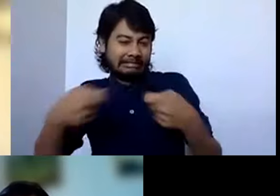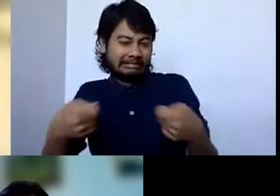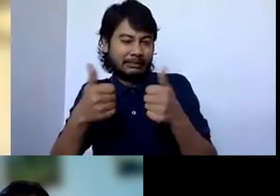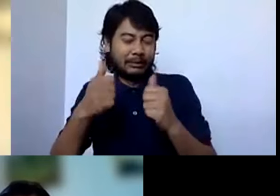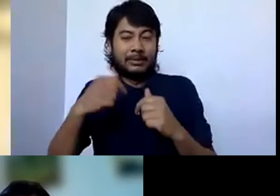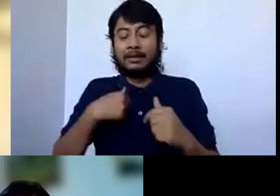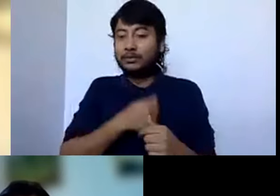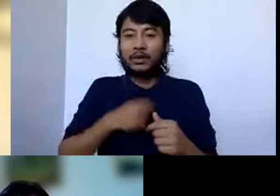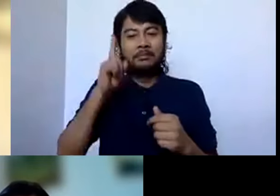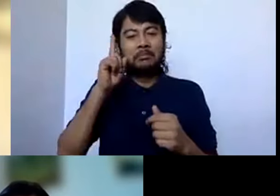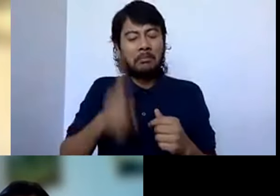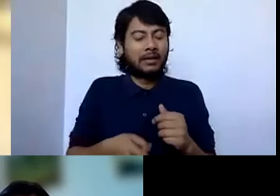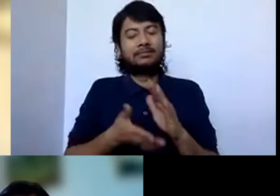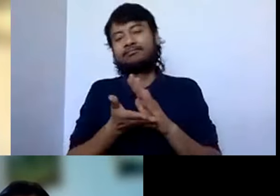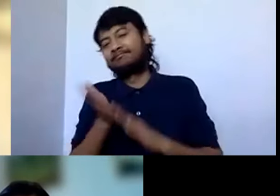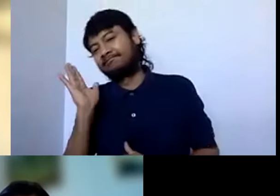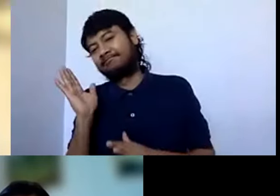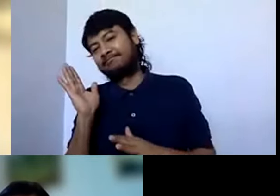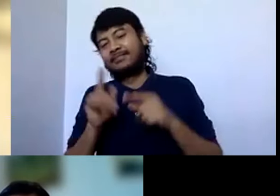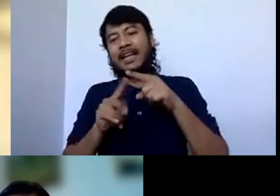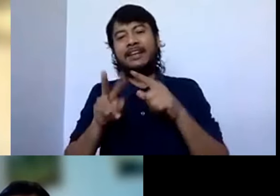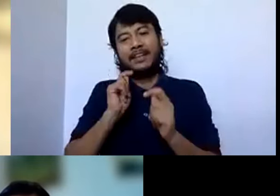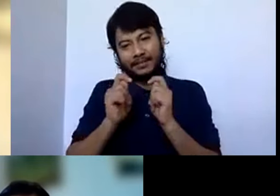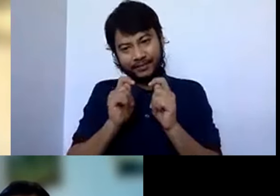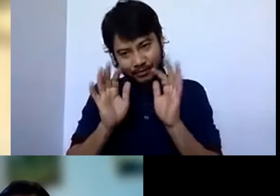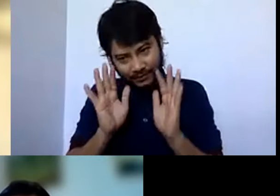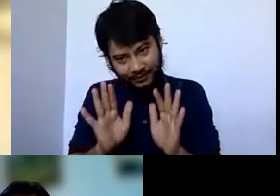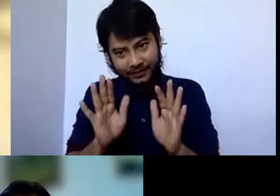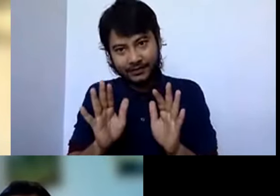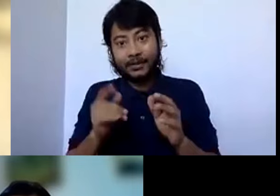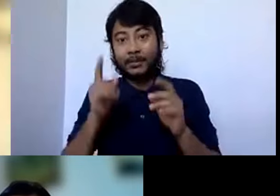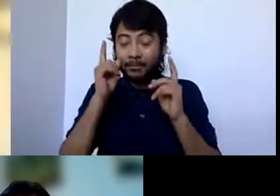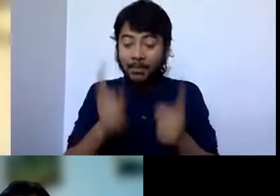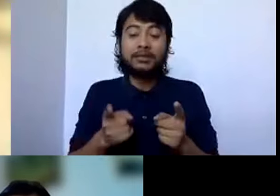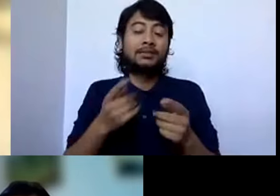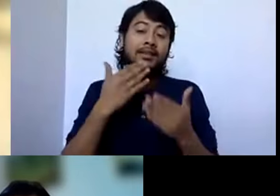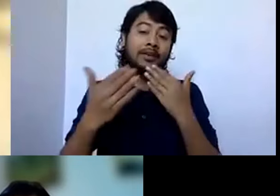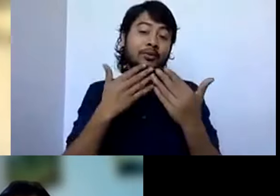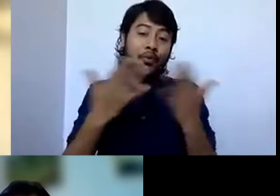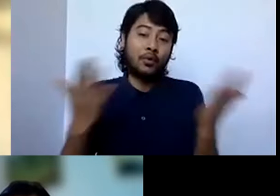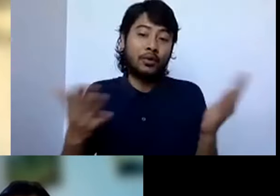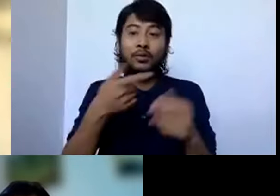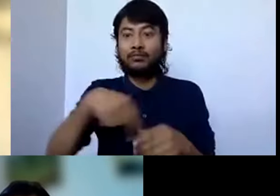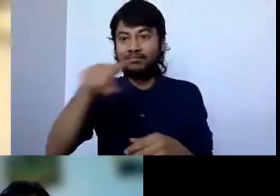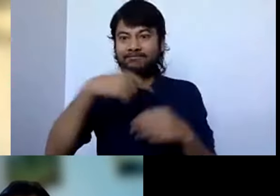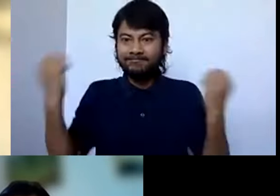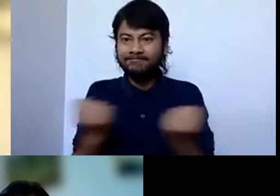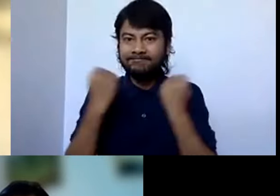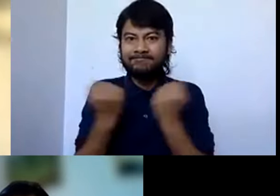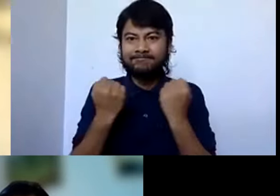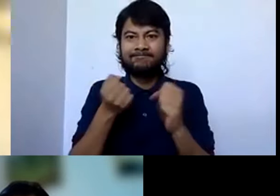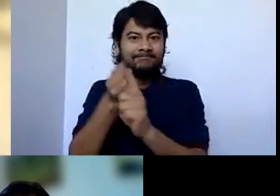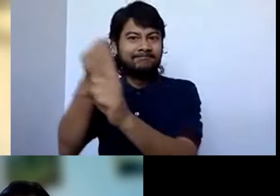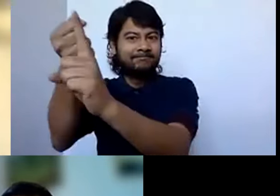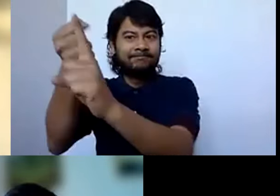away for a TV interview. But once again, know, thank you so much for all the work you guys are doing. You know, it's not a one-off